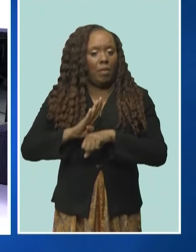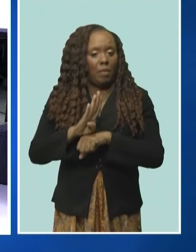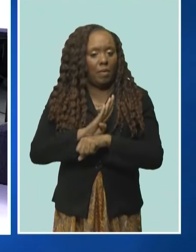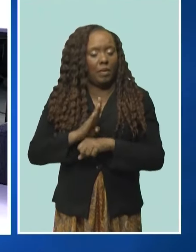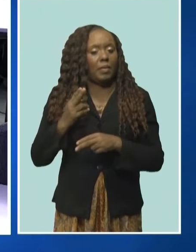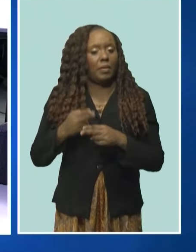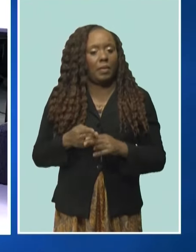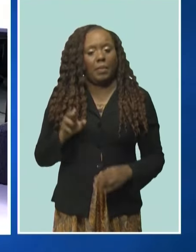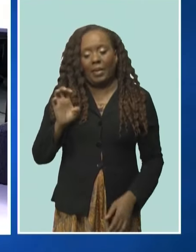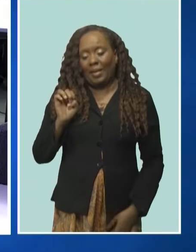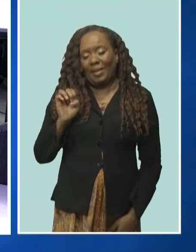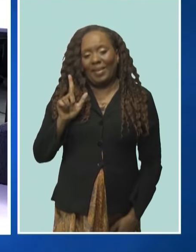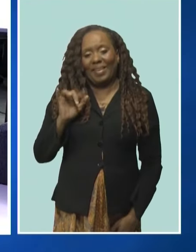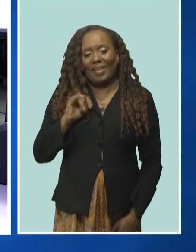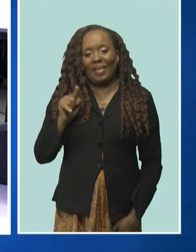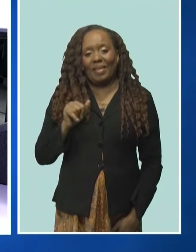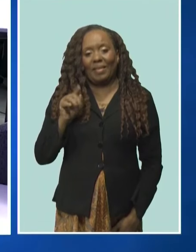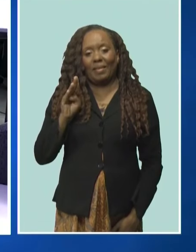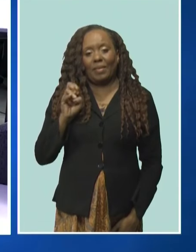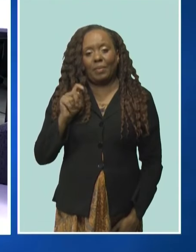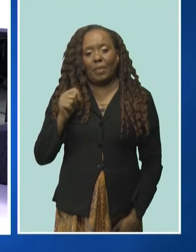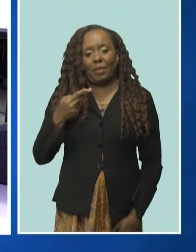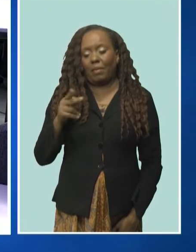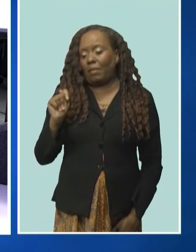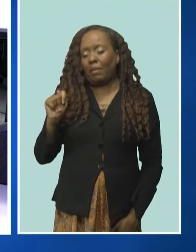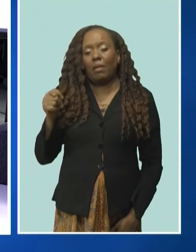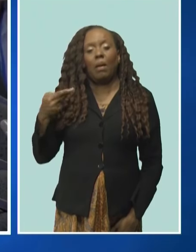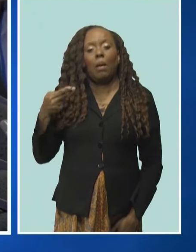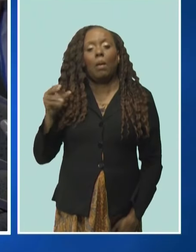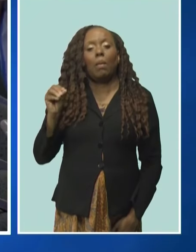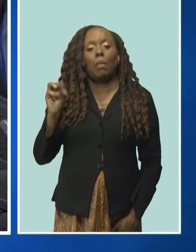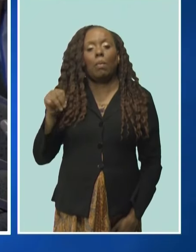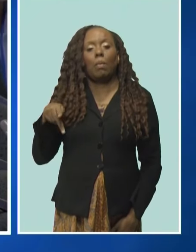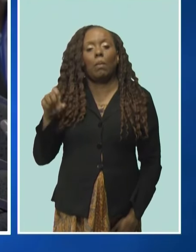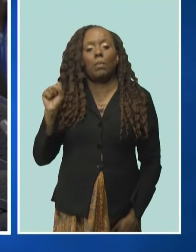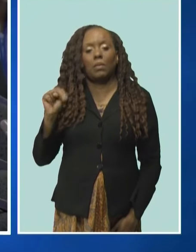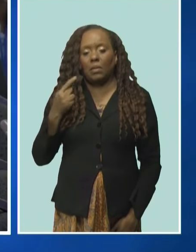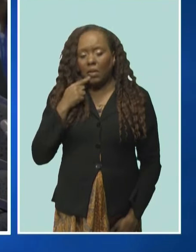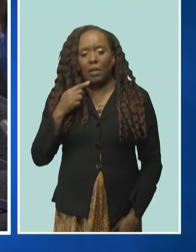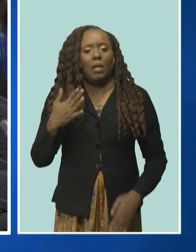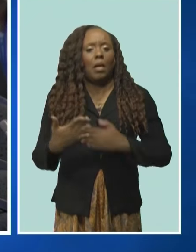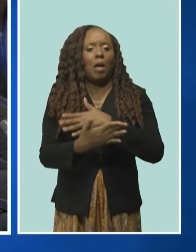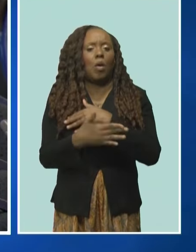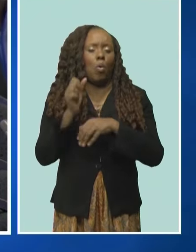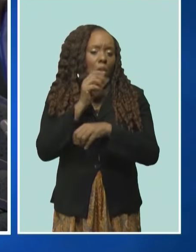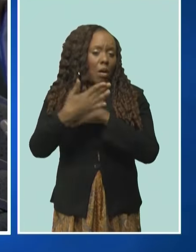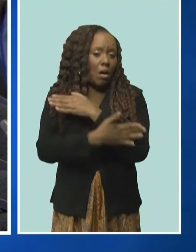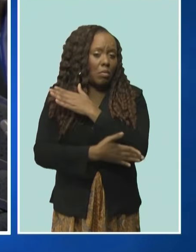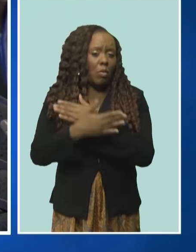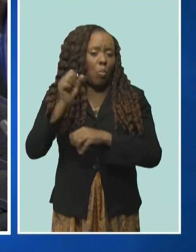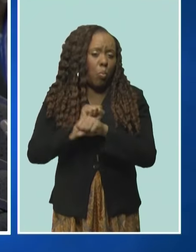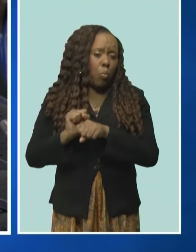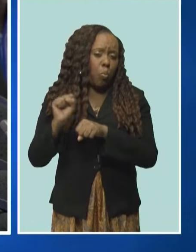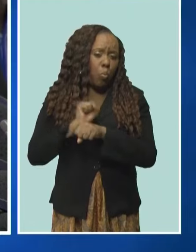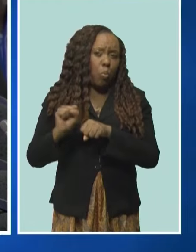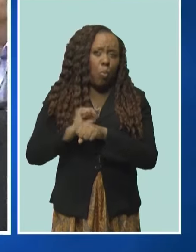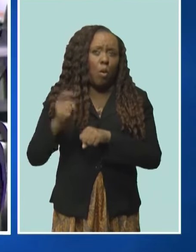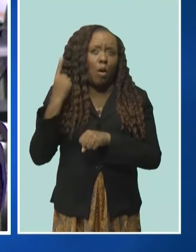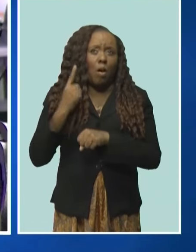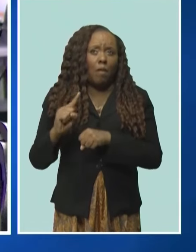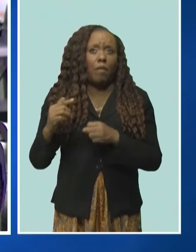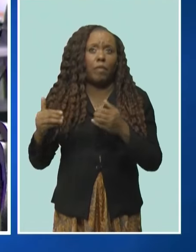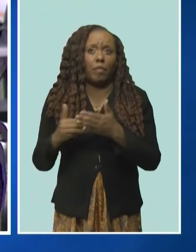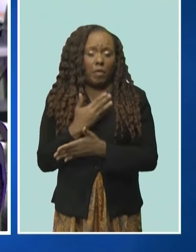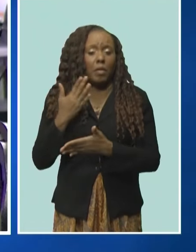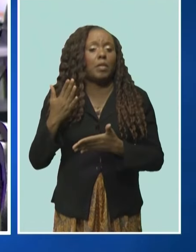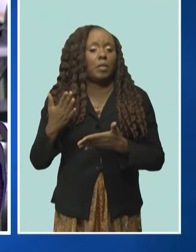Developing States and Law of the Sea, Elizabeth Thompson, says countries have worked hard on the agreement. This is the